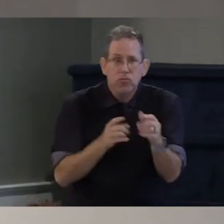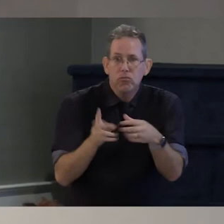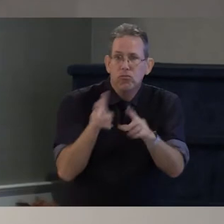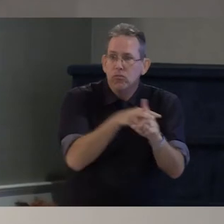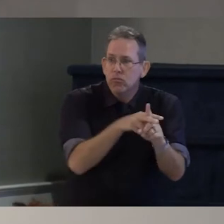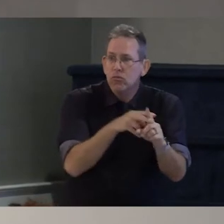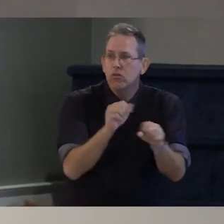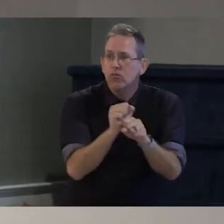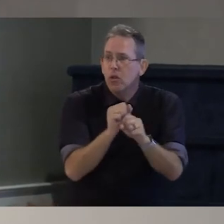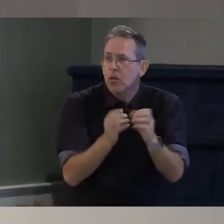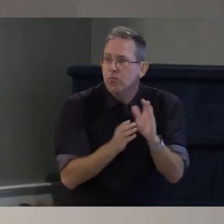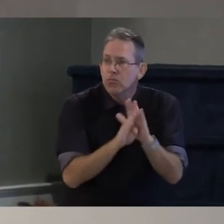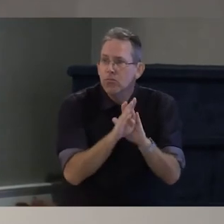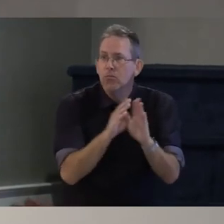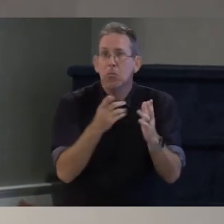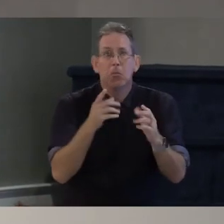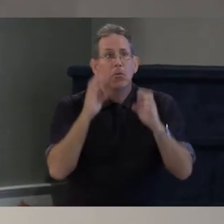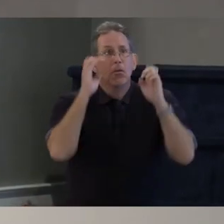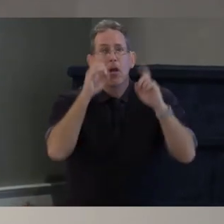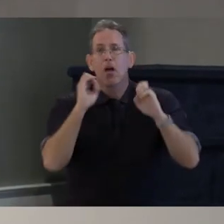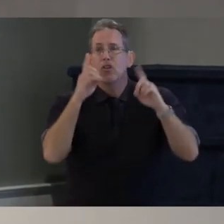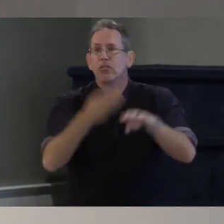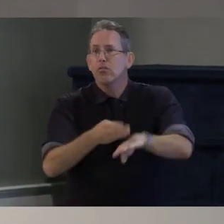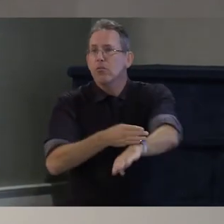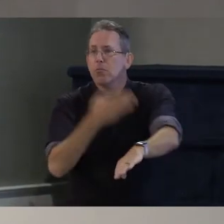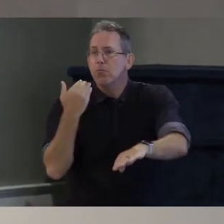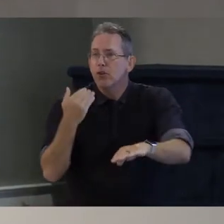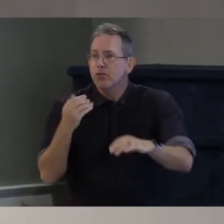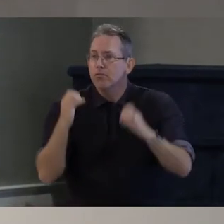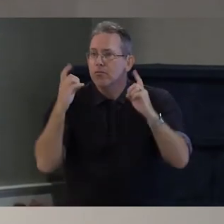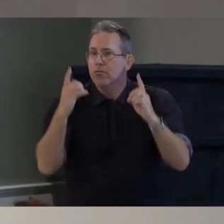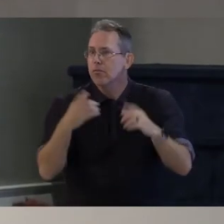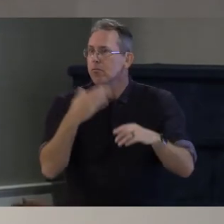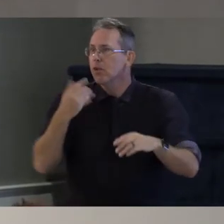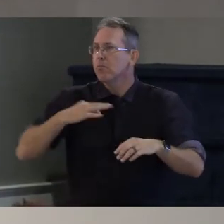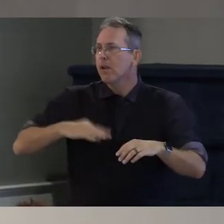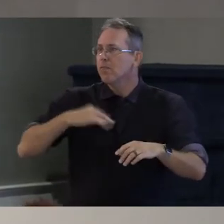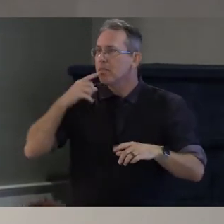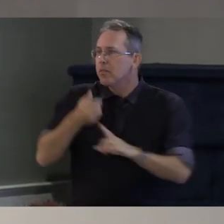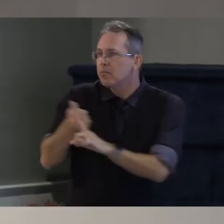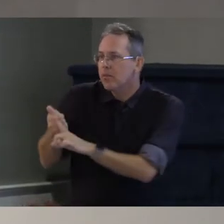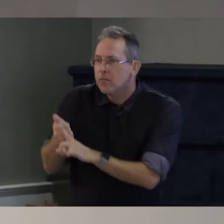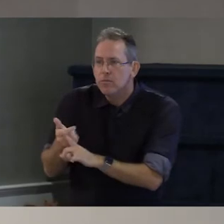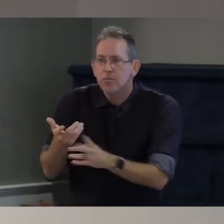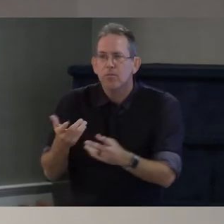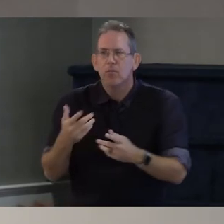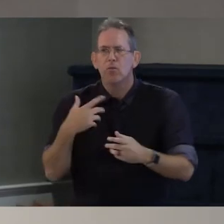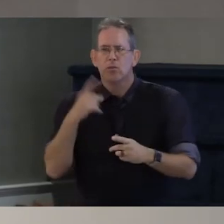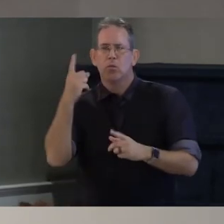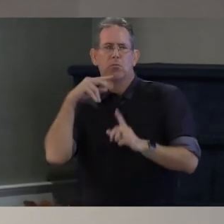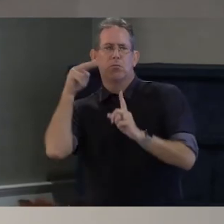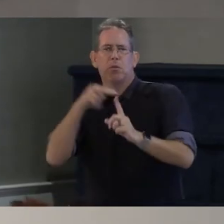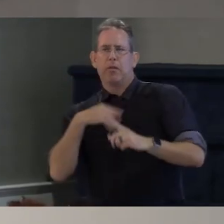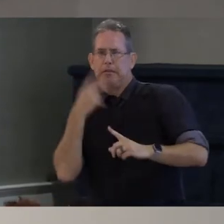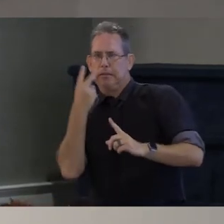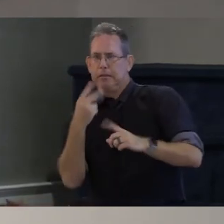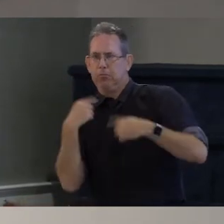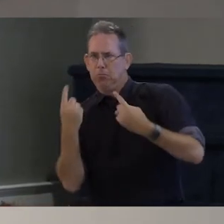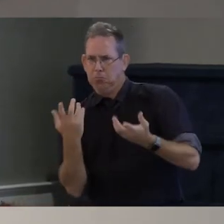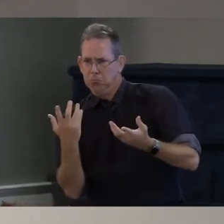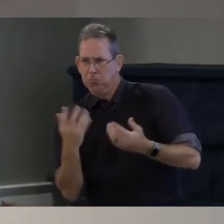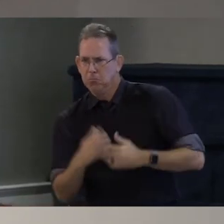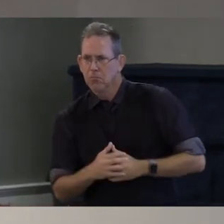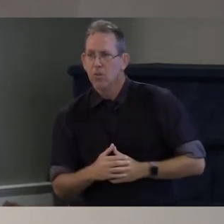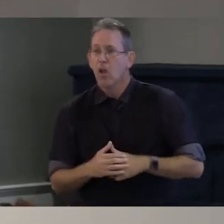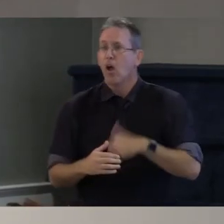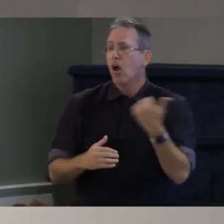benefits and career opportunities so i think that's one way to look at it but i i've also talked to people in this industry who said that you know anybody who's gaining